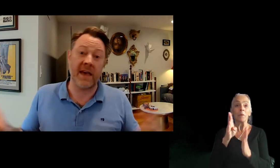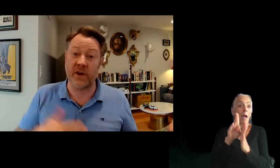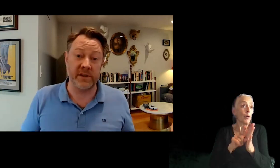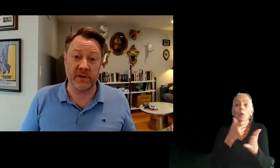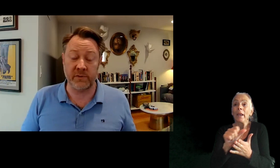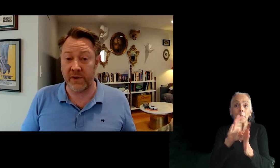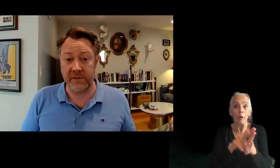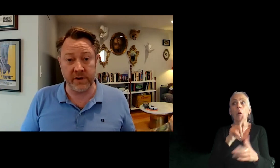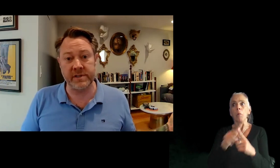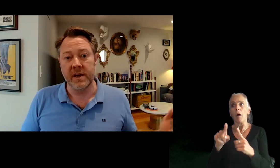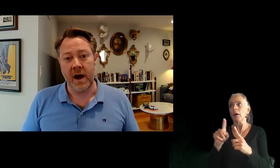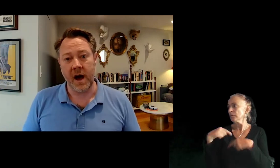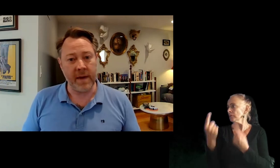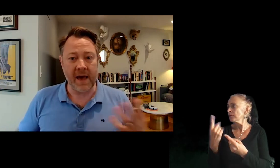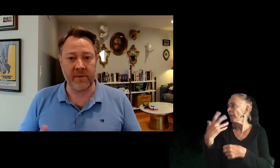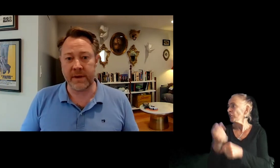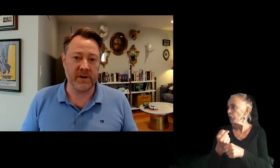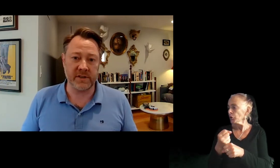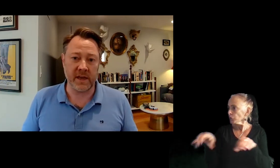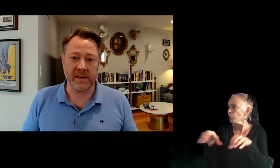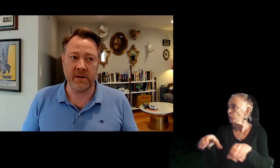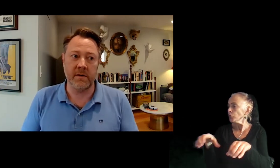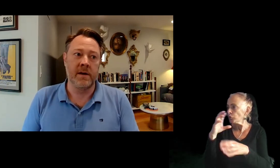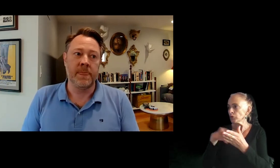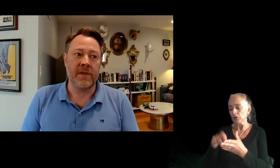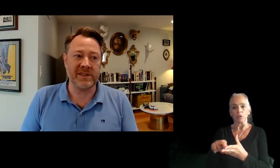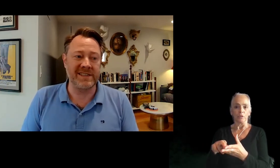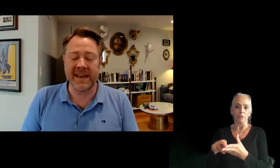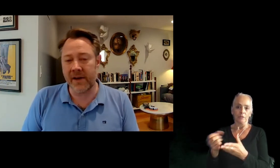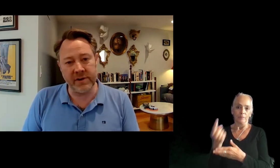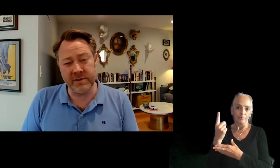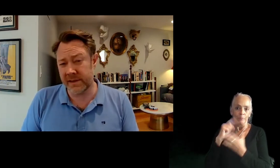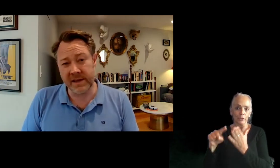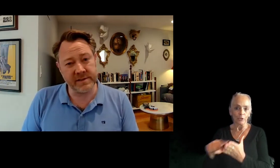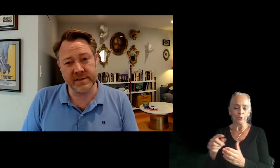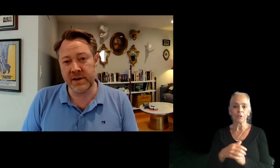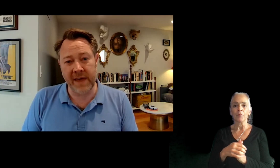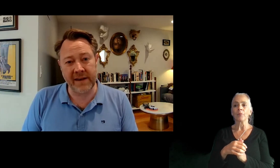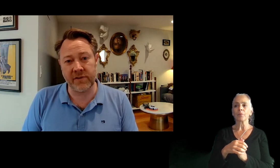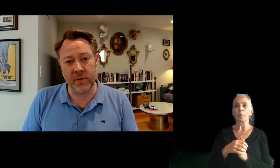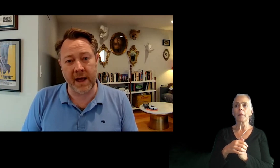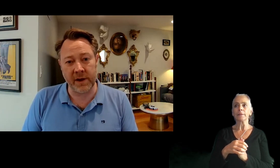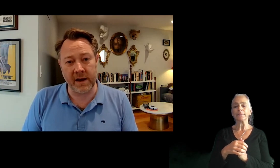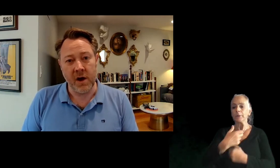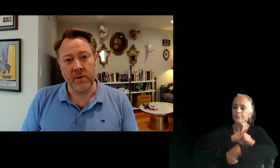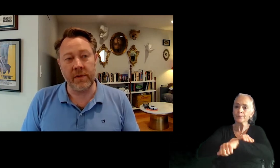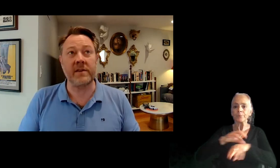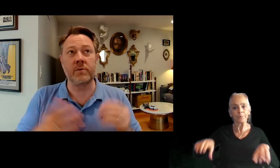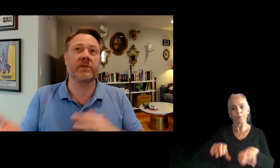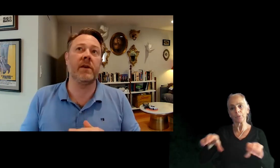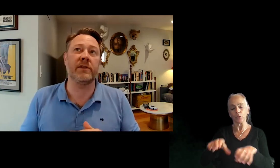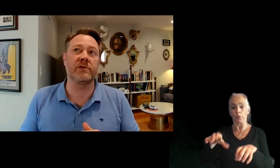is, but has done research for five years, um, and has a basic understanding. So I think it's just getting out there and doing things, you know, that's so when I look at,